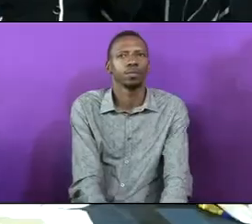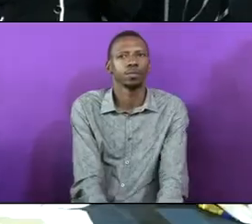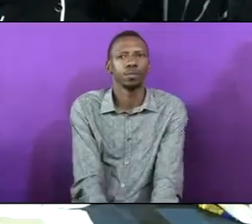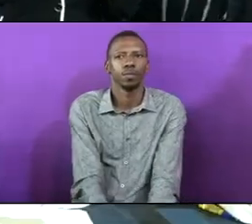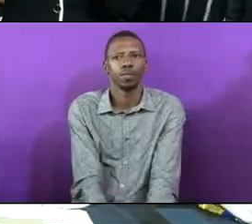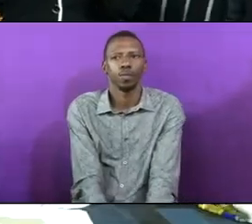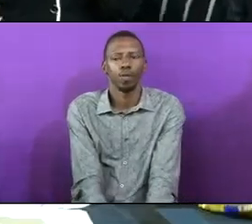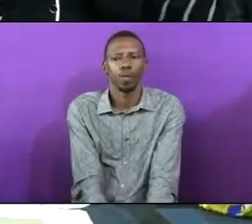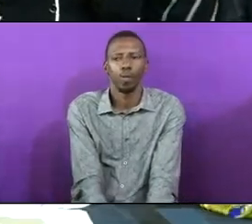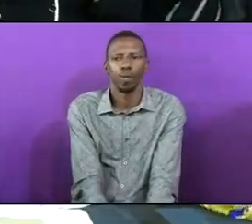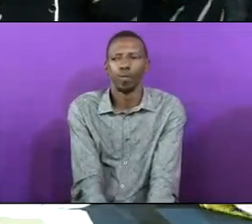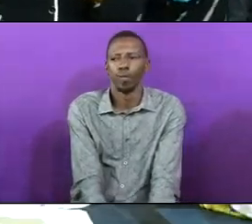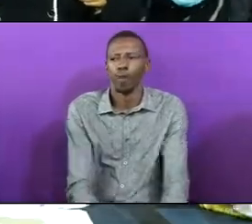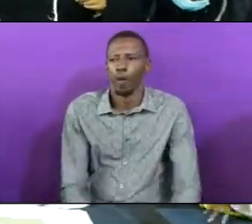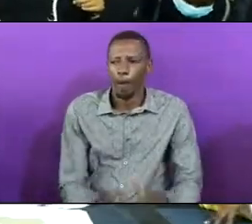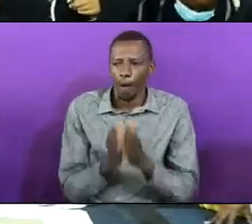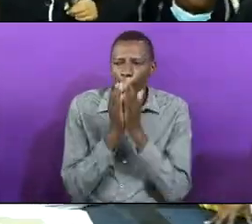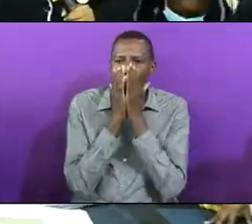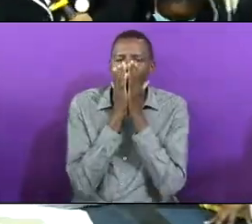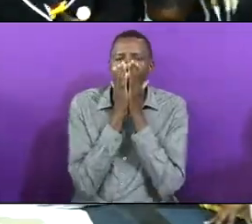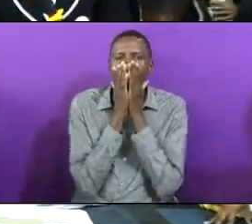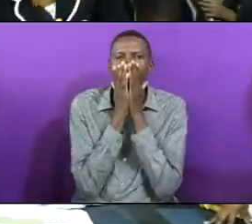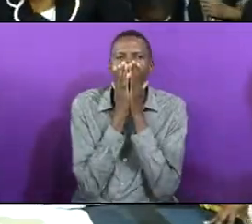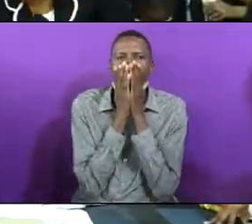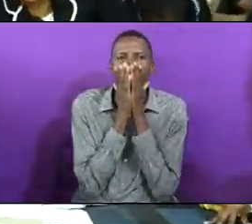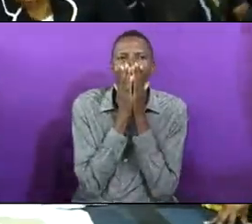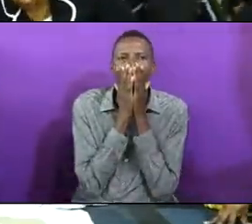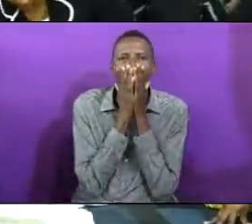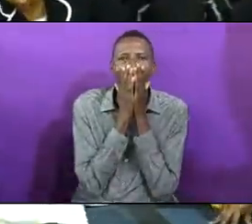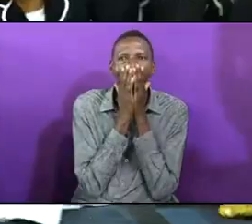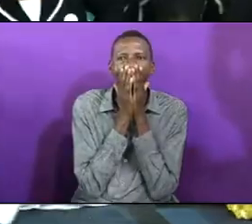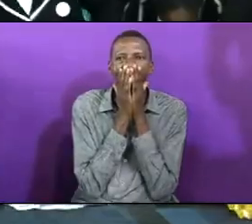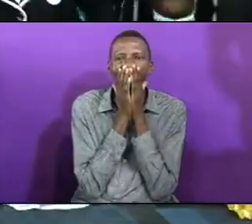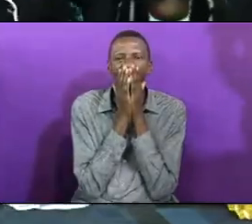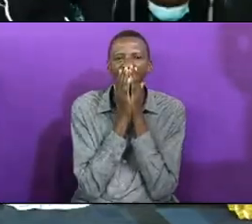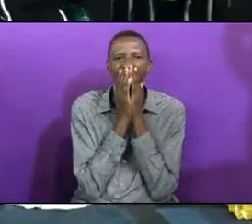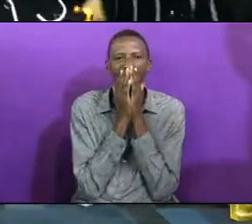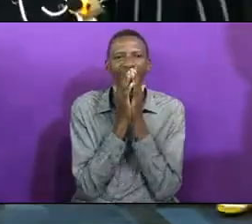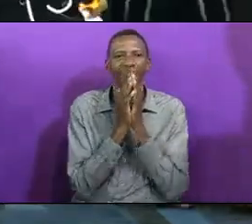God bless you God bless you God bless you in Jesus mighty name